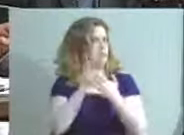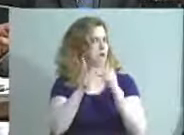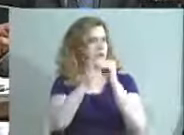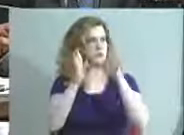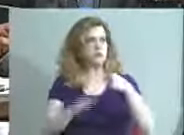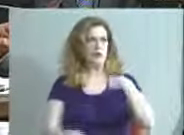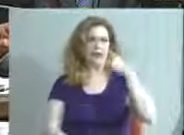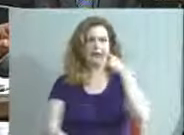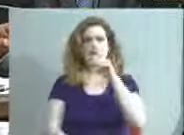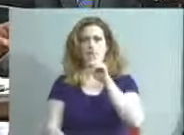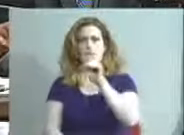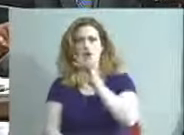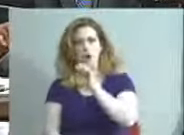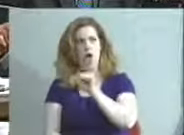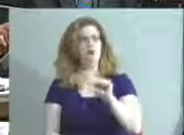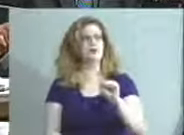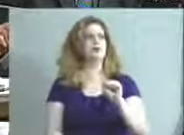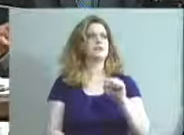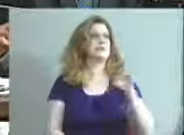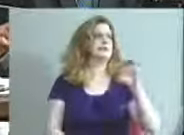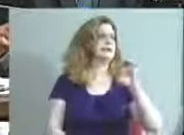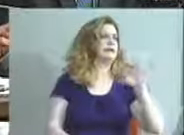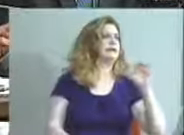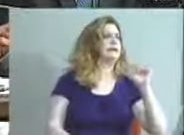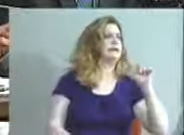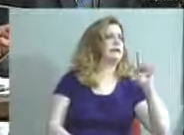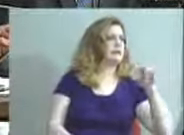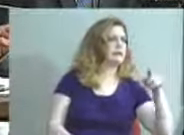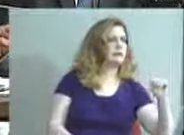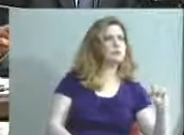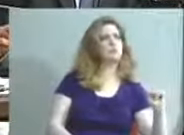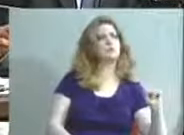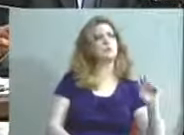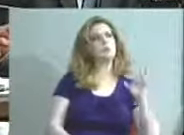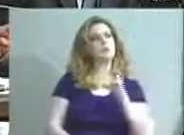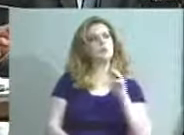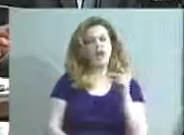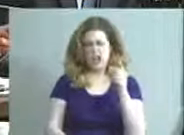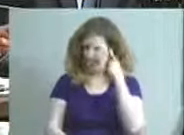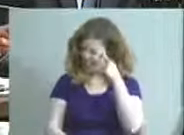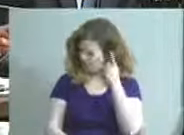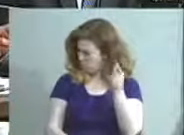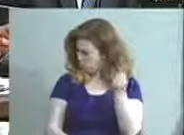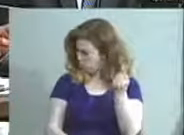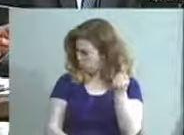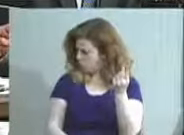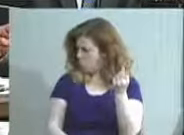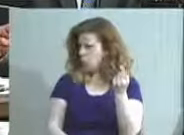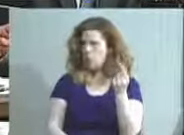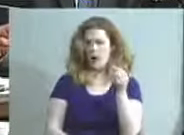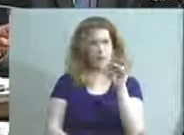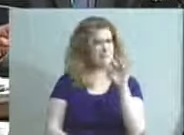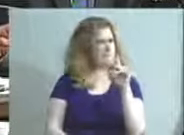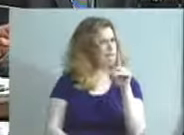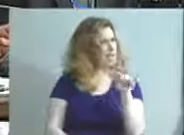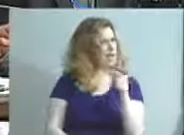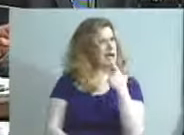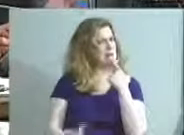believe, from DOS and Eastern and, I'm missing one more. I want to say Wagner, maybe?